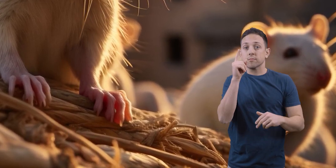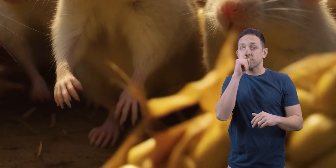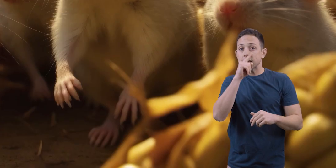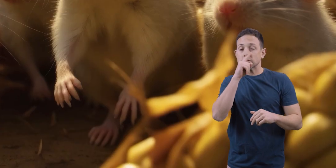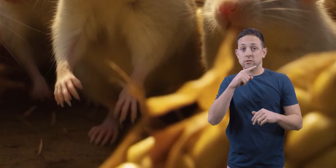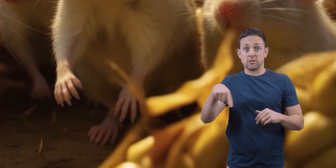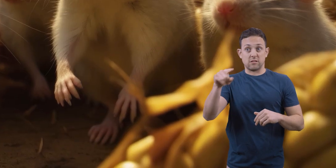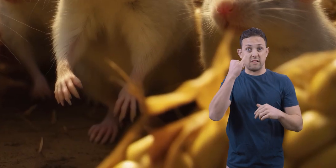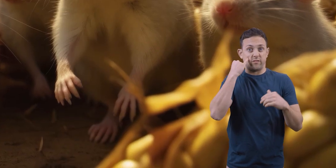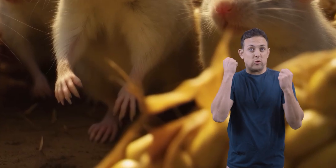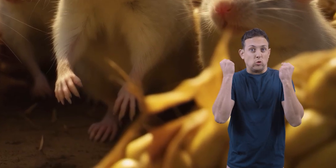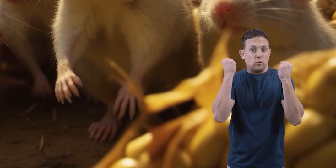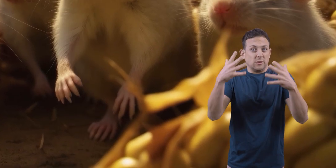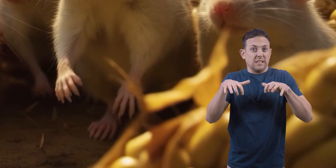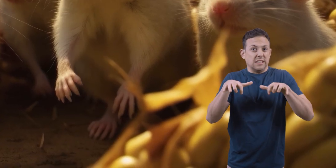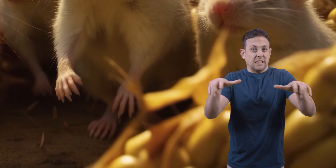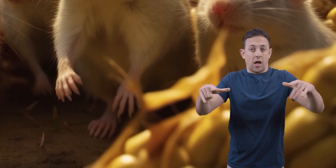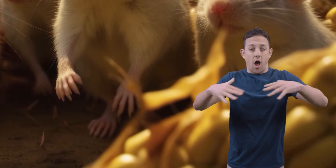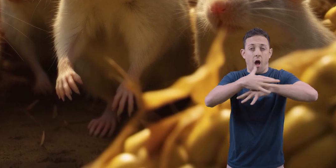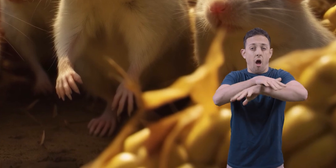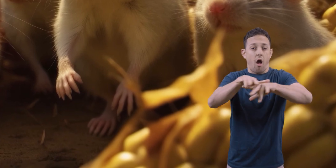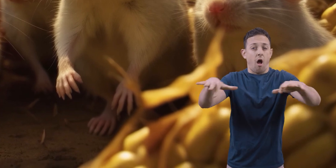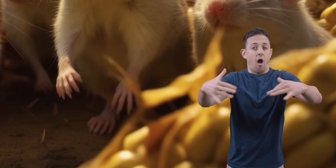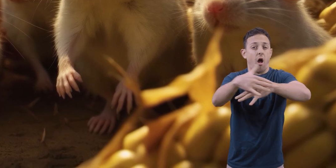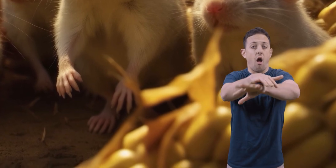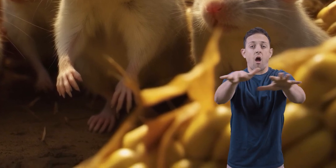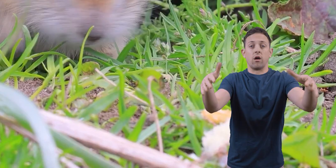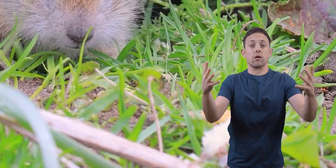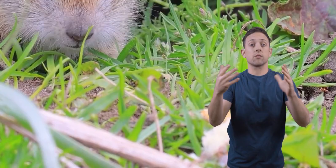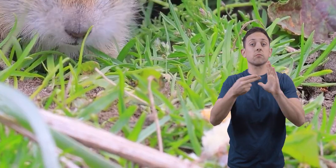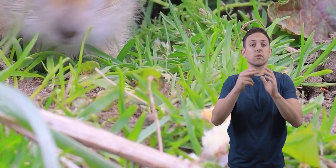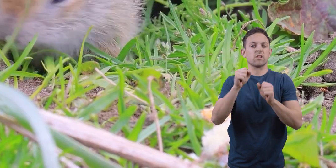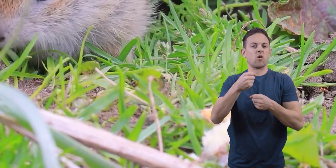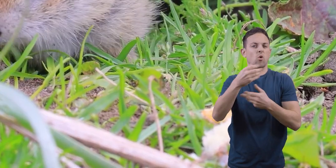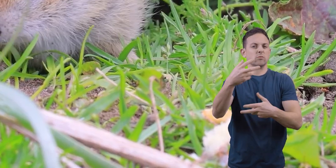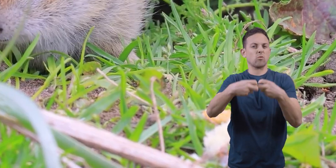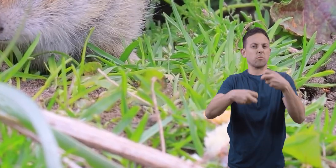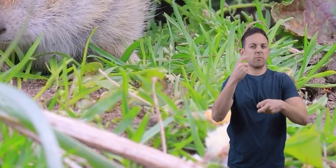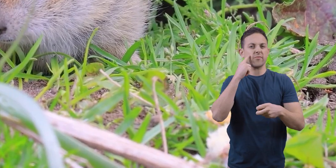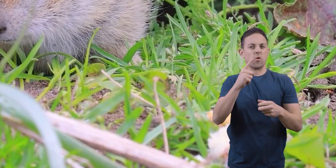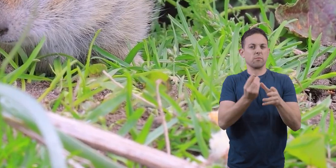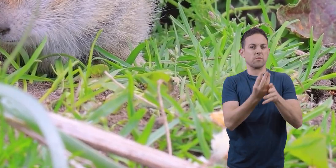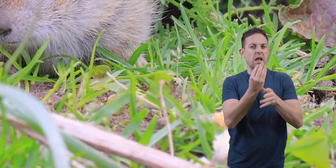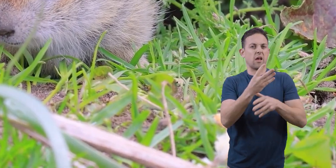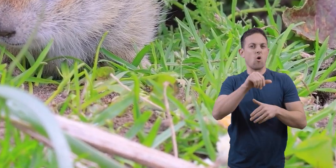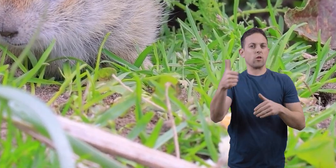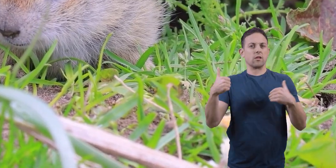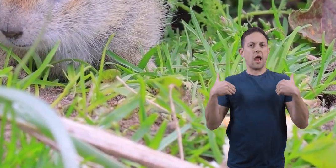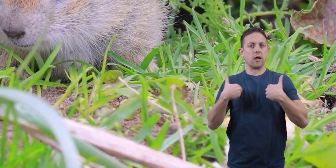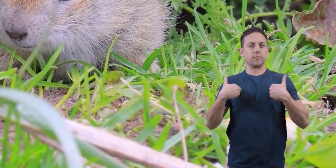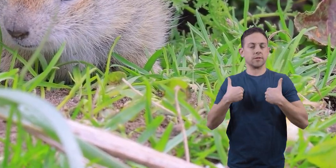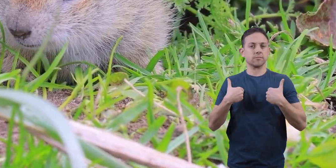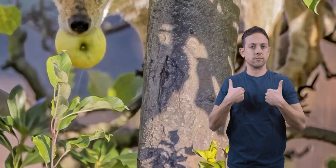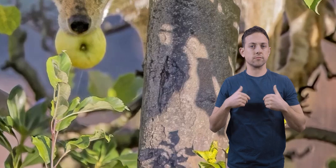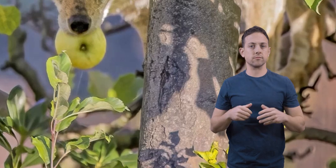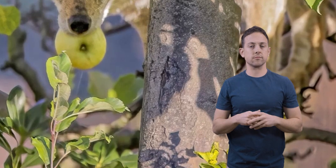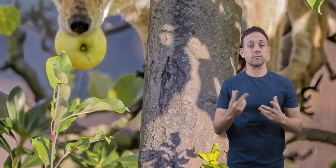If there were too many of these little critters running around, it could cause problems for plants and other animals.